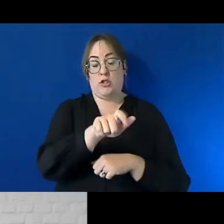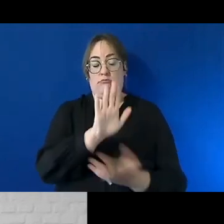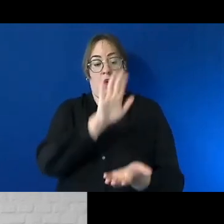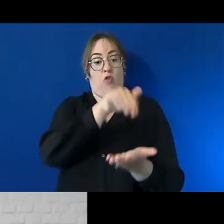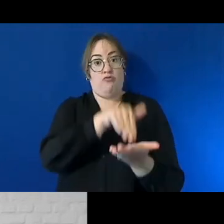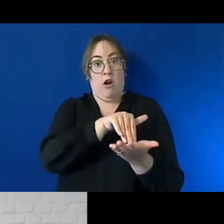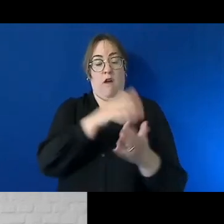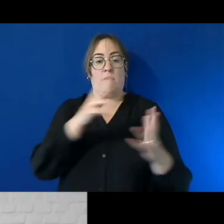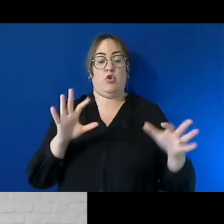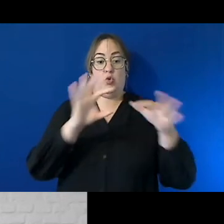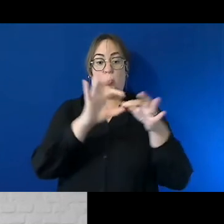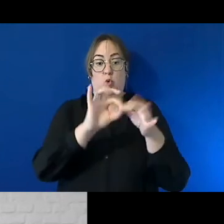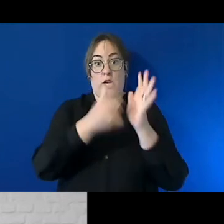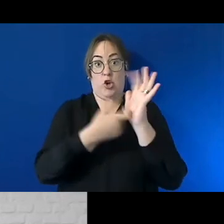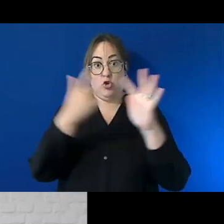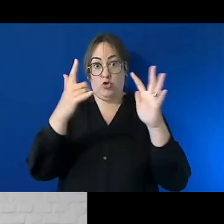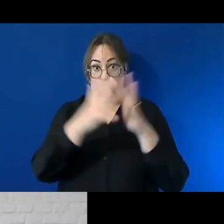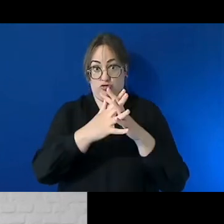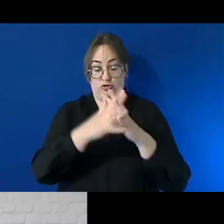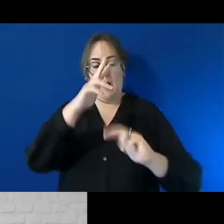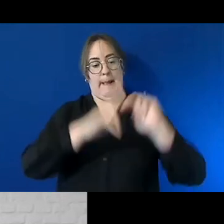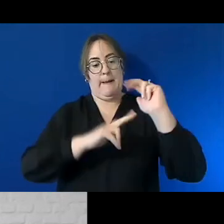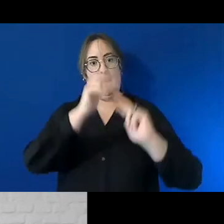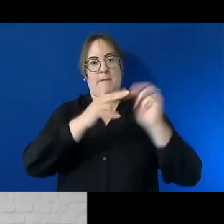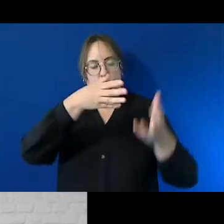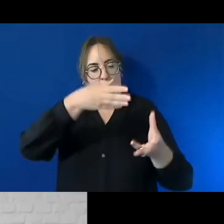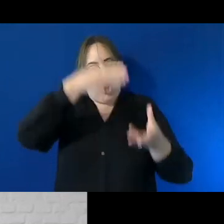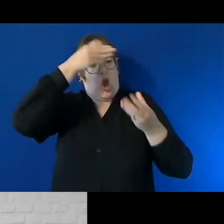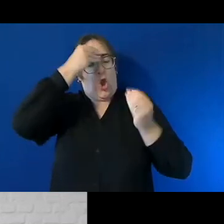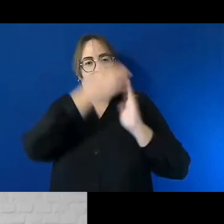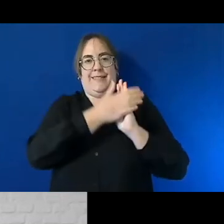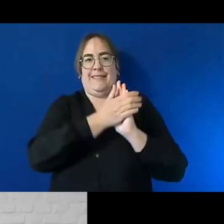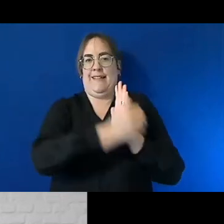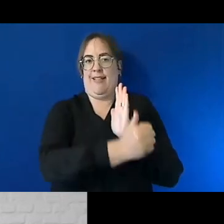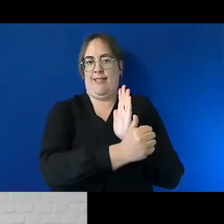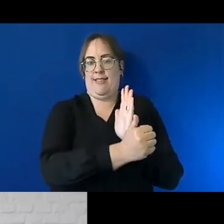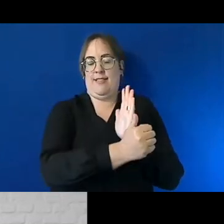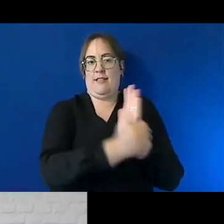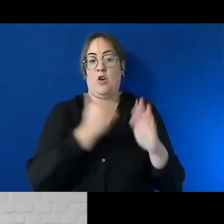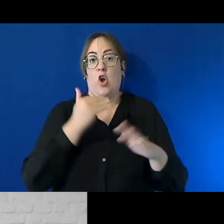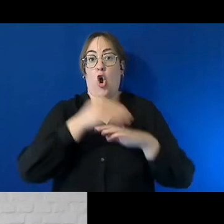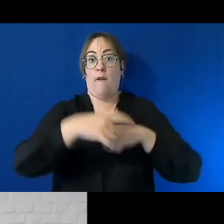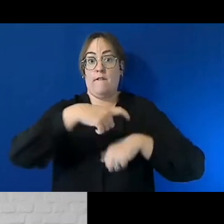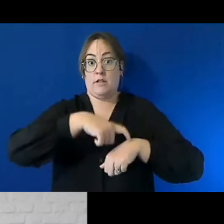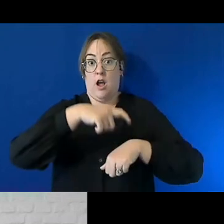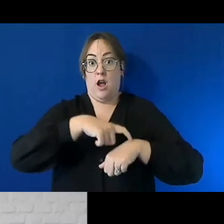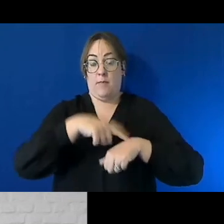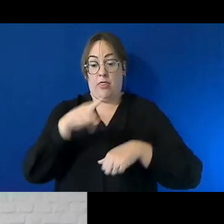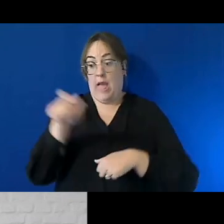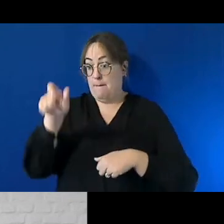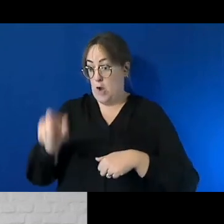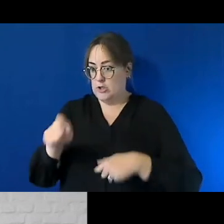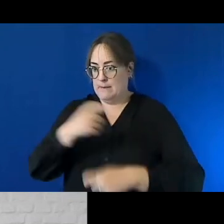would build his skills up through through the crews as time goes by if that person has more confidence